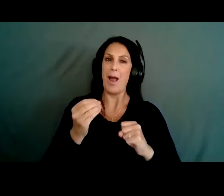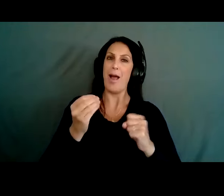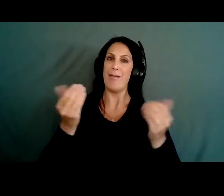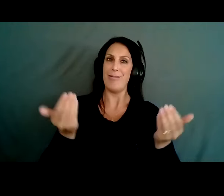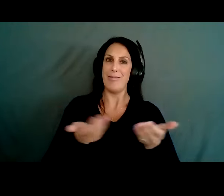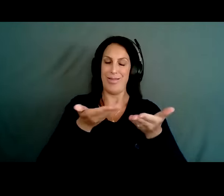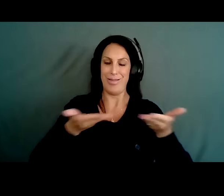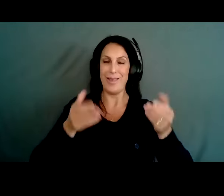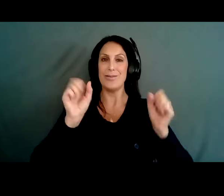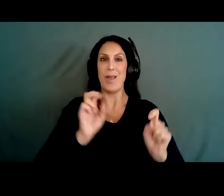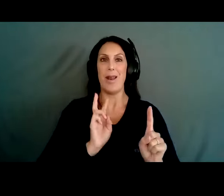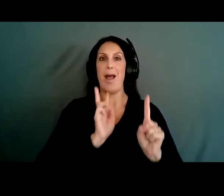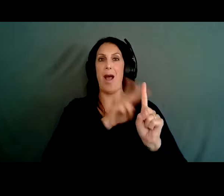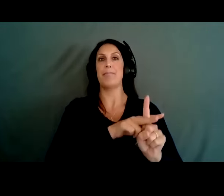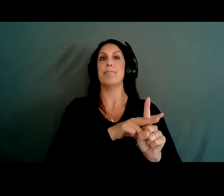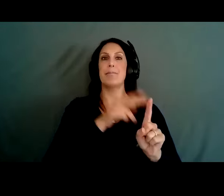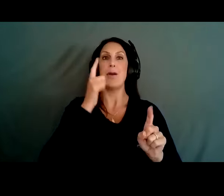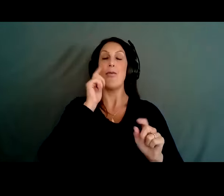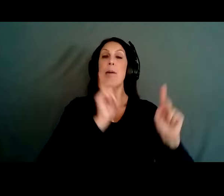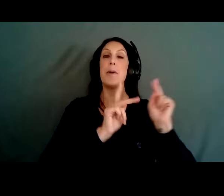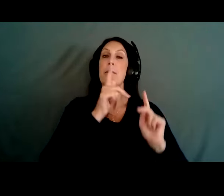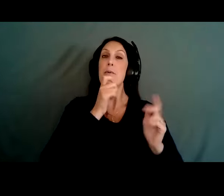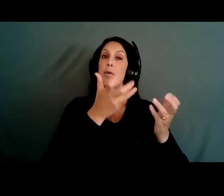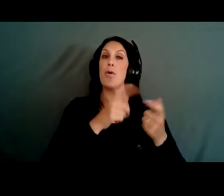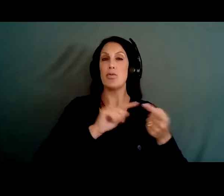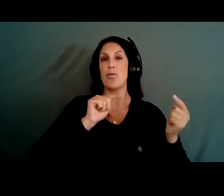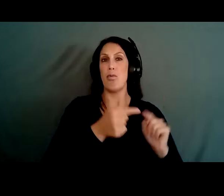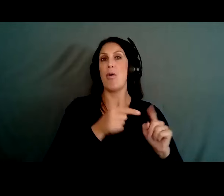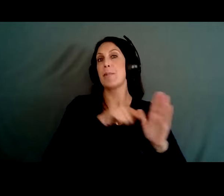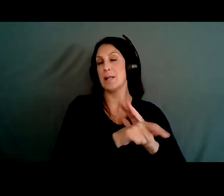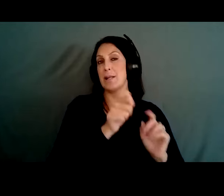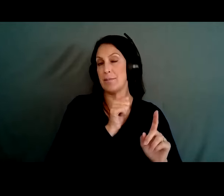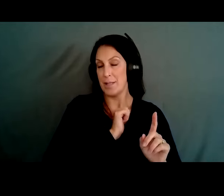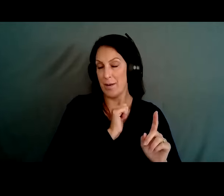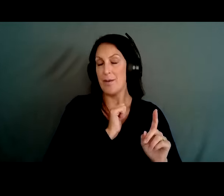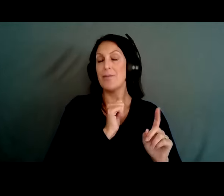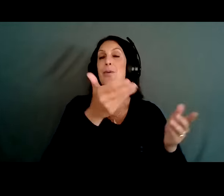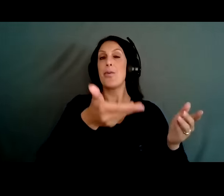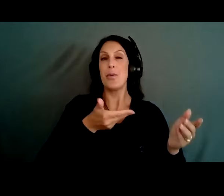reducing access to lethal means for people at risk of suicide. So please welcome Stan Collins.